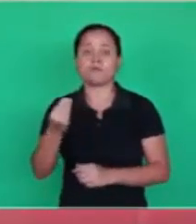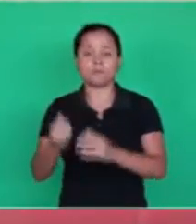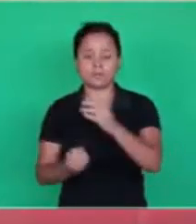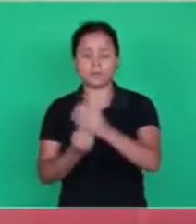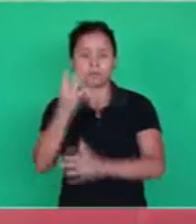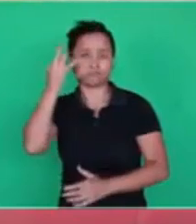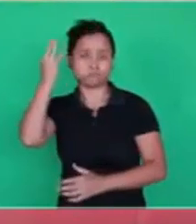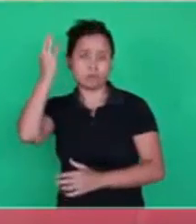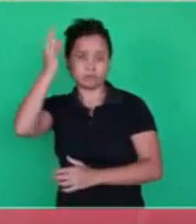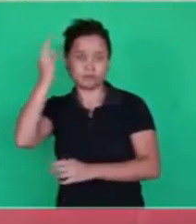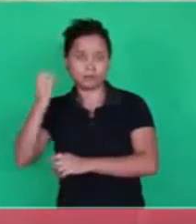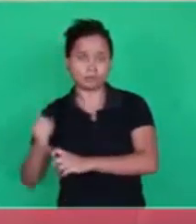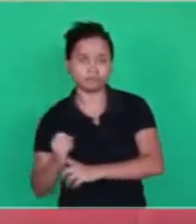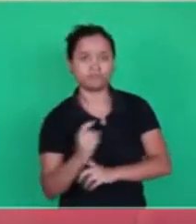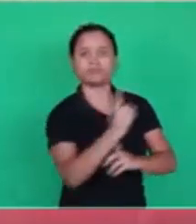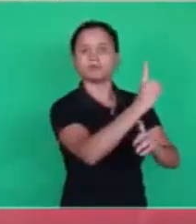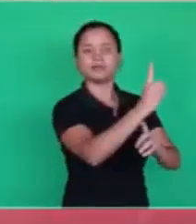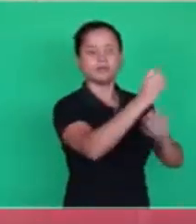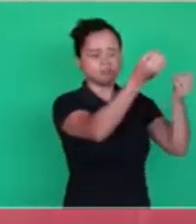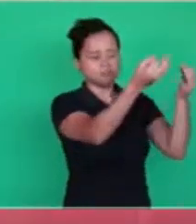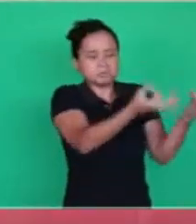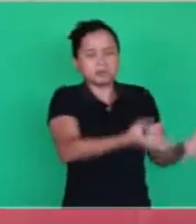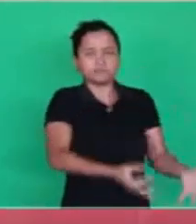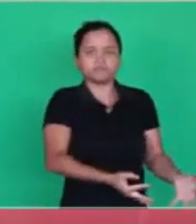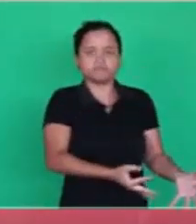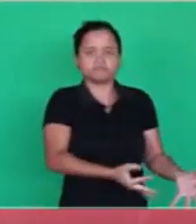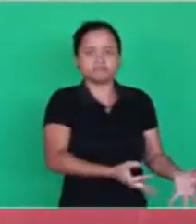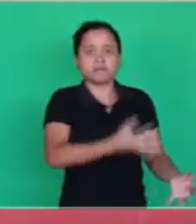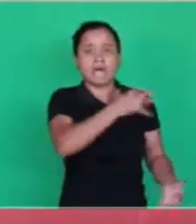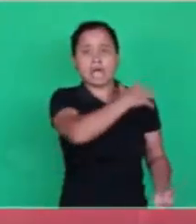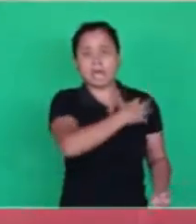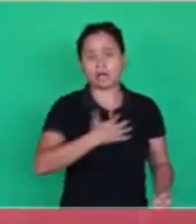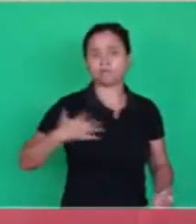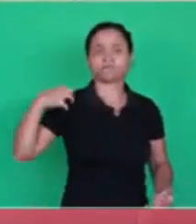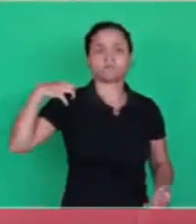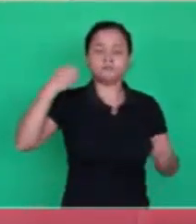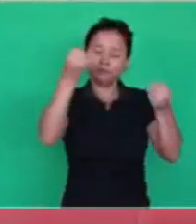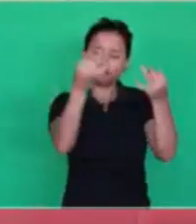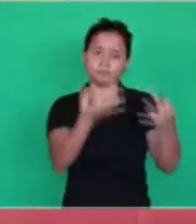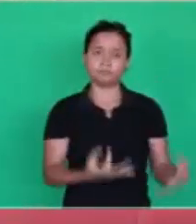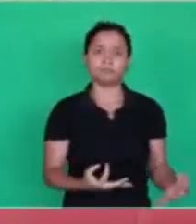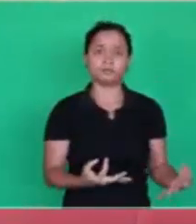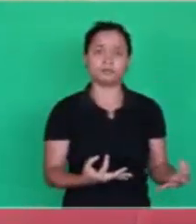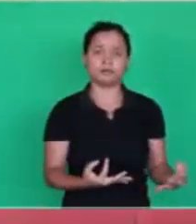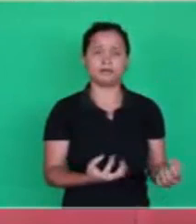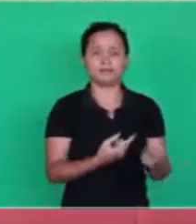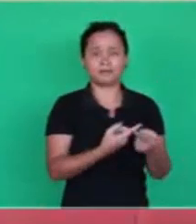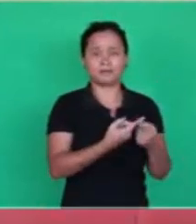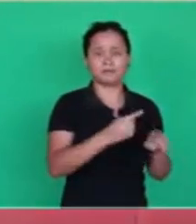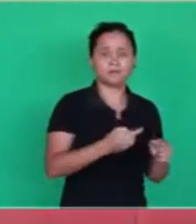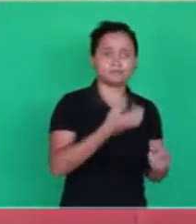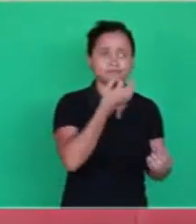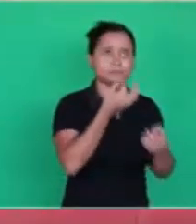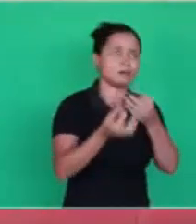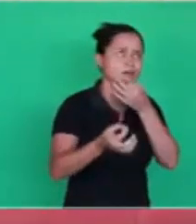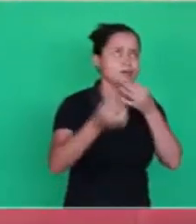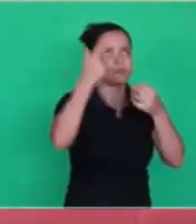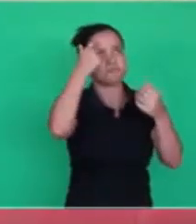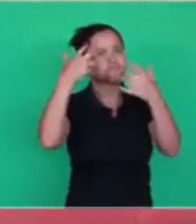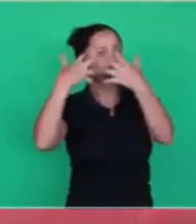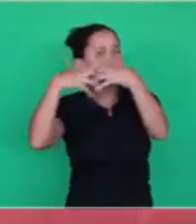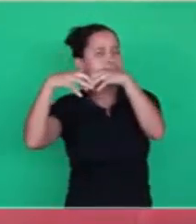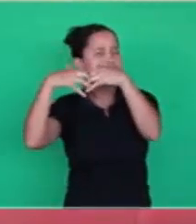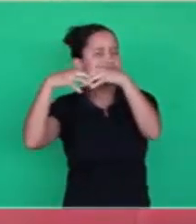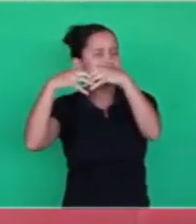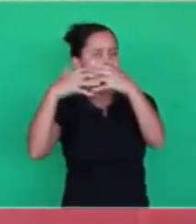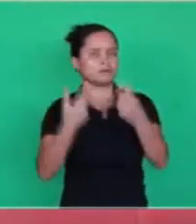Philosophers talked a lot about it. Aristotle. These are our confabulations. They